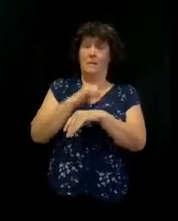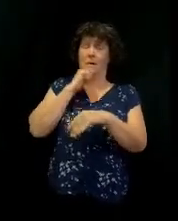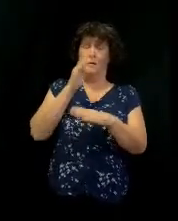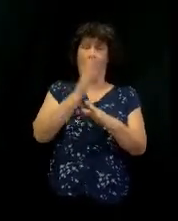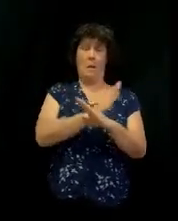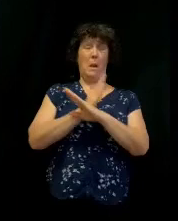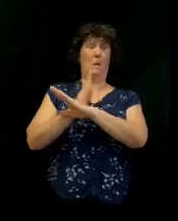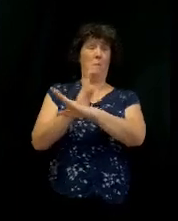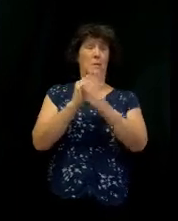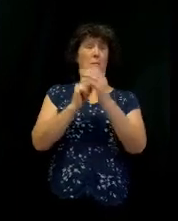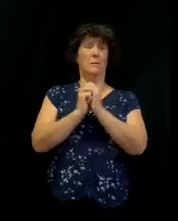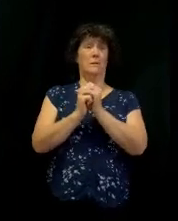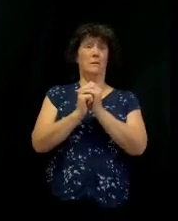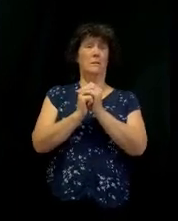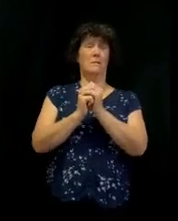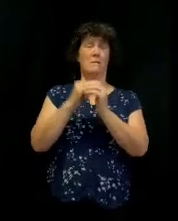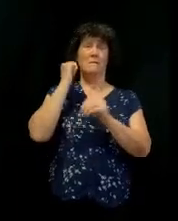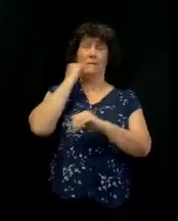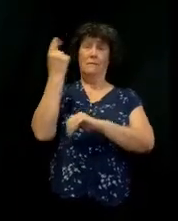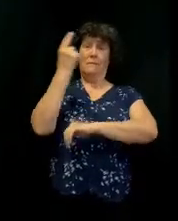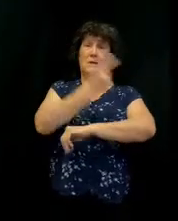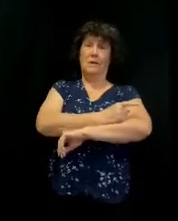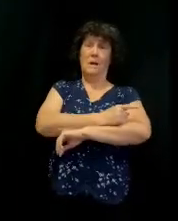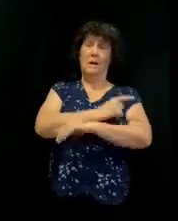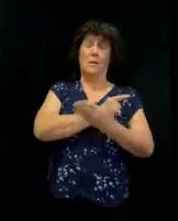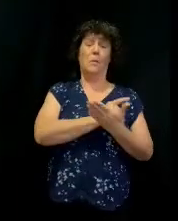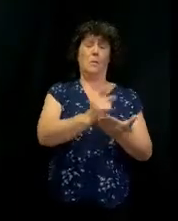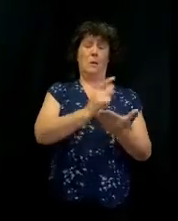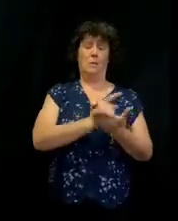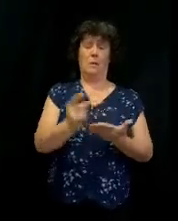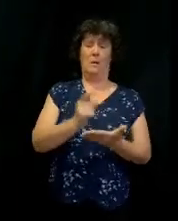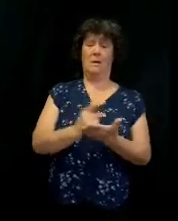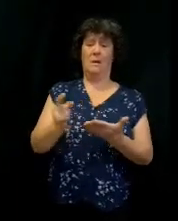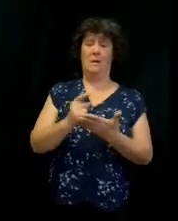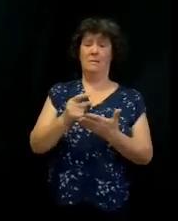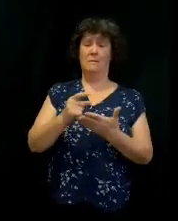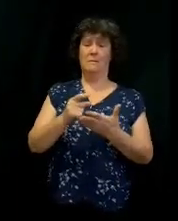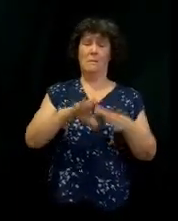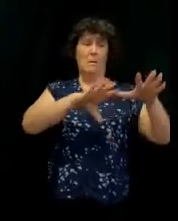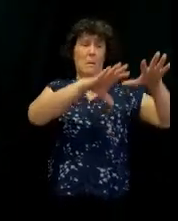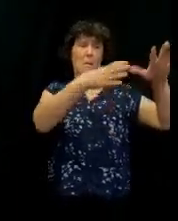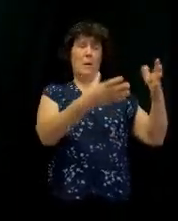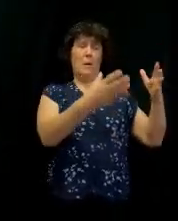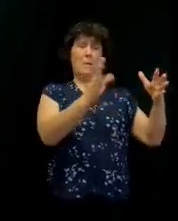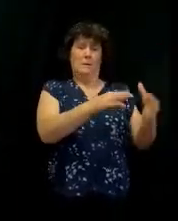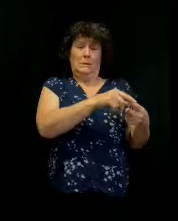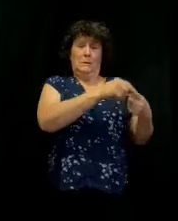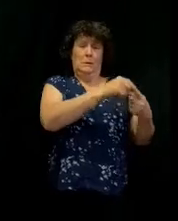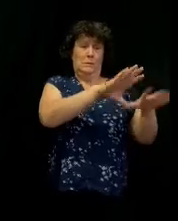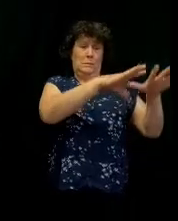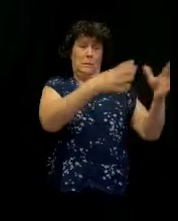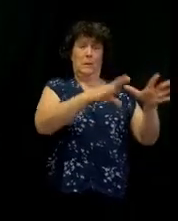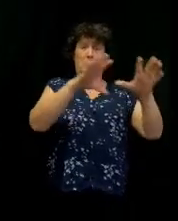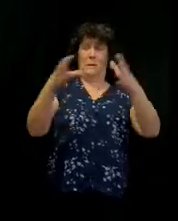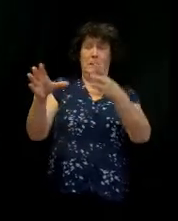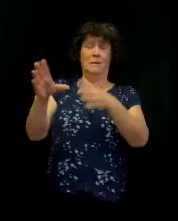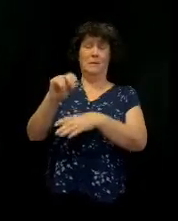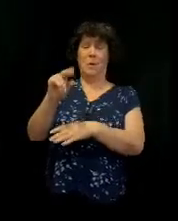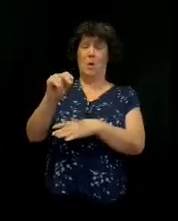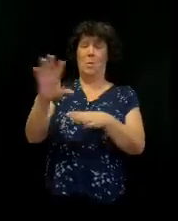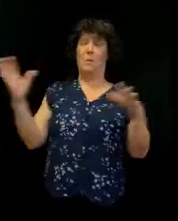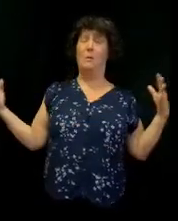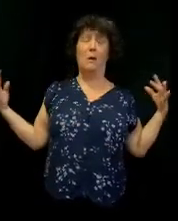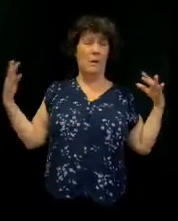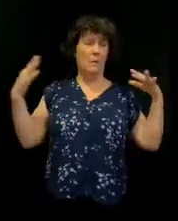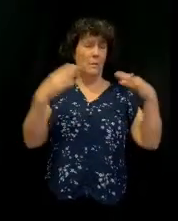hours a day, seven days of reading. There's no exclusivity. It's inclusive. Everybody in this room has access to the presence of the Lord.